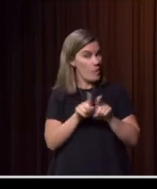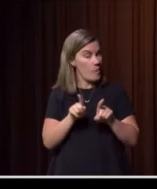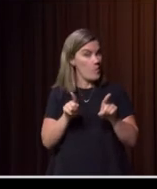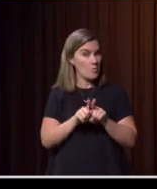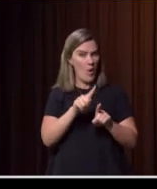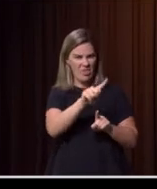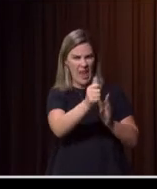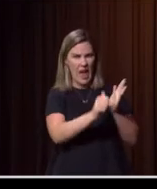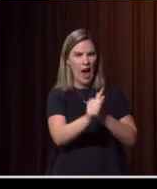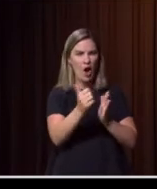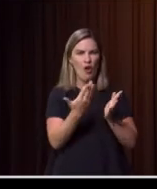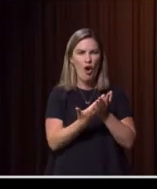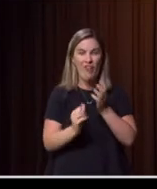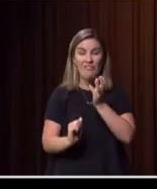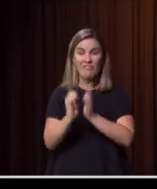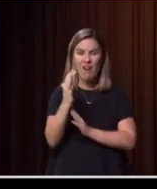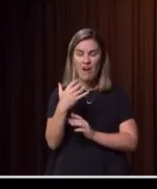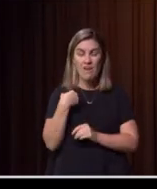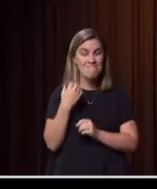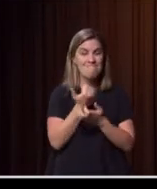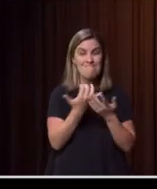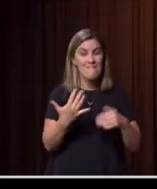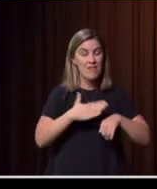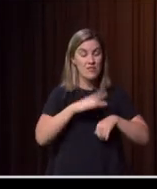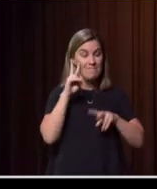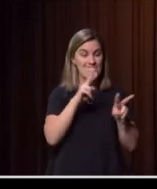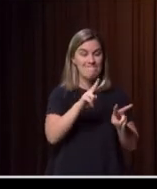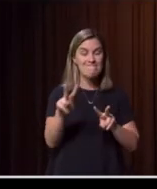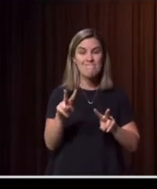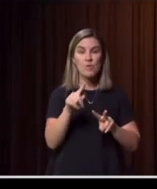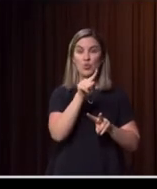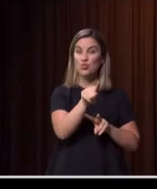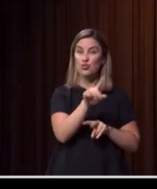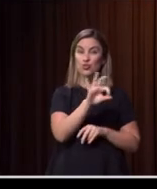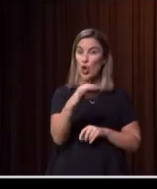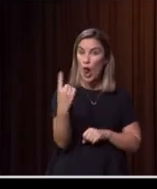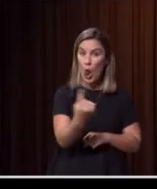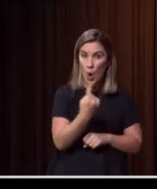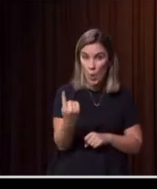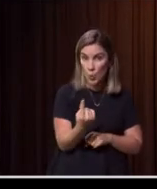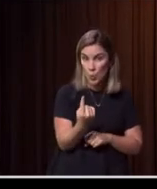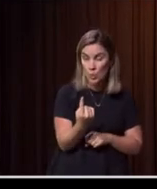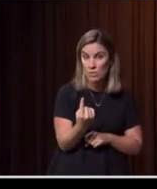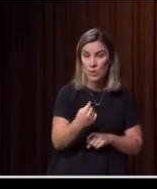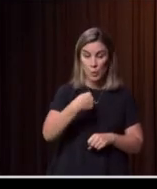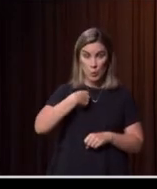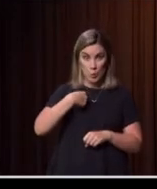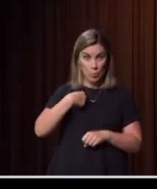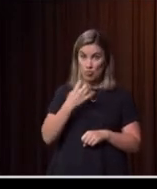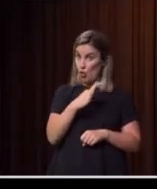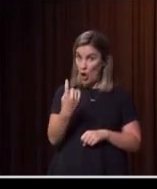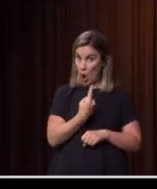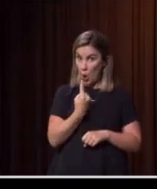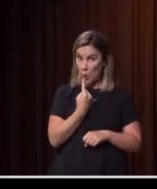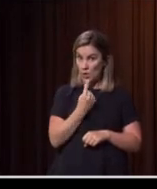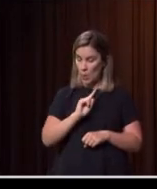phrase that says, you are not alone, I am not alone, we are not alone. And I think that says a lot about